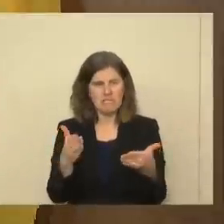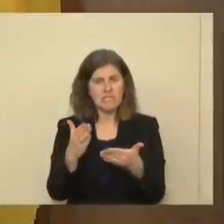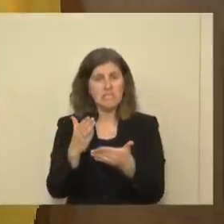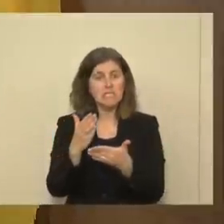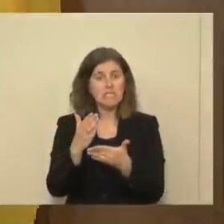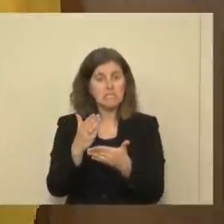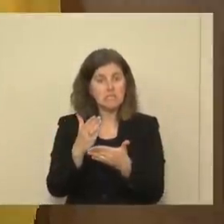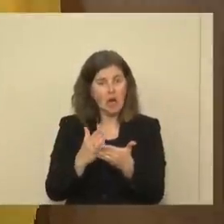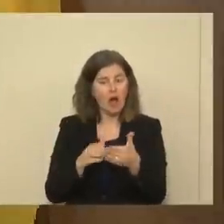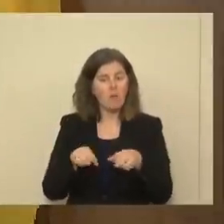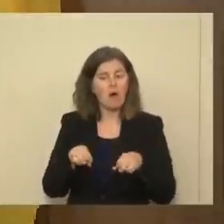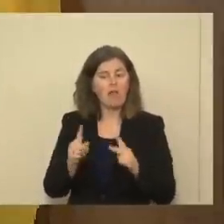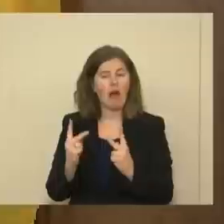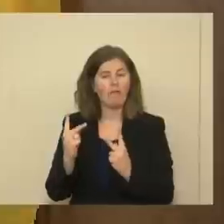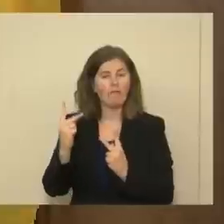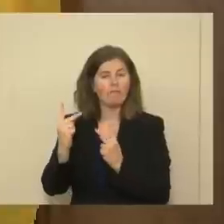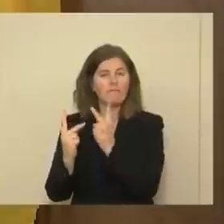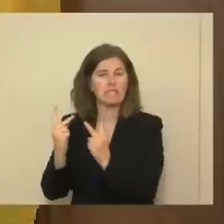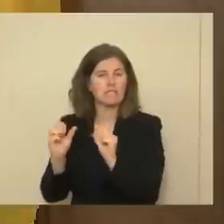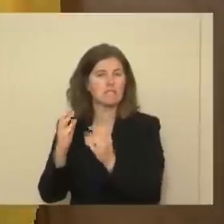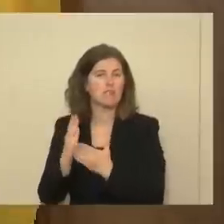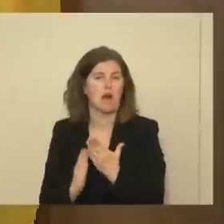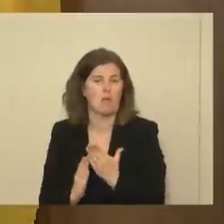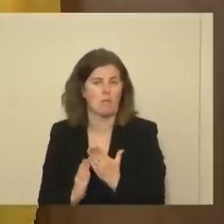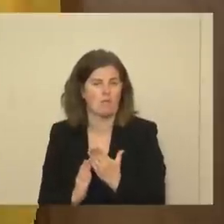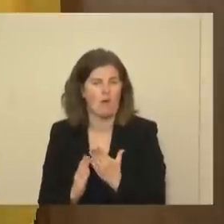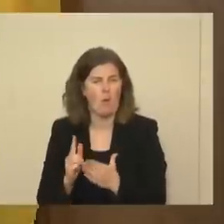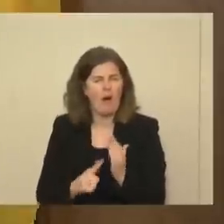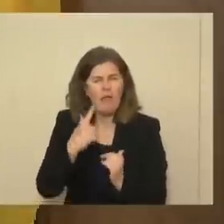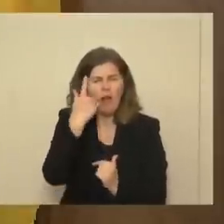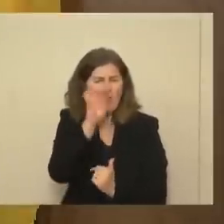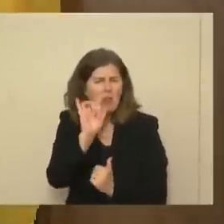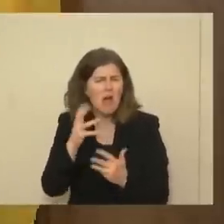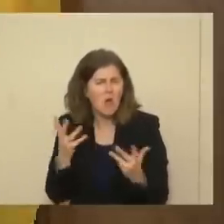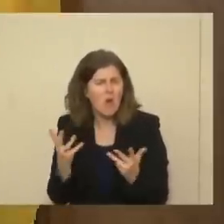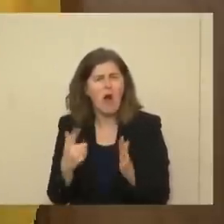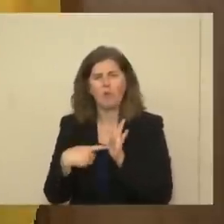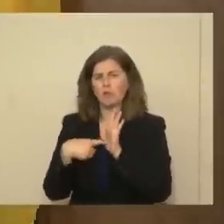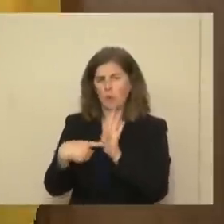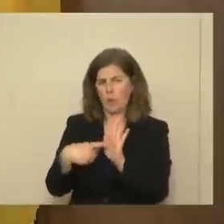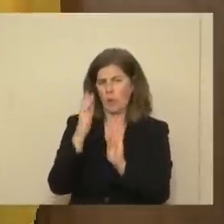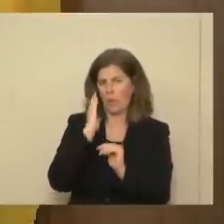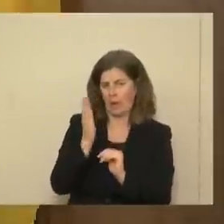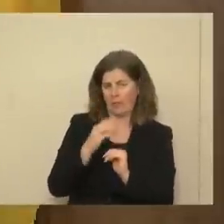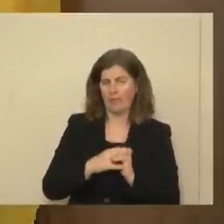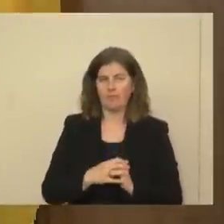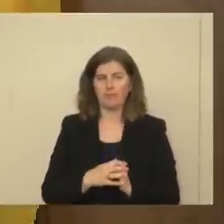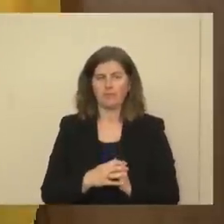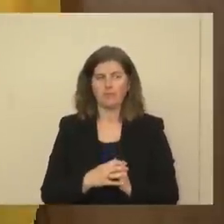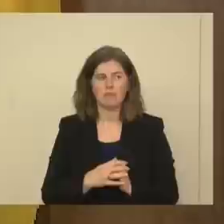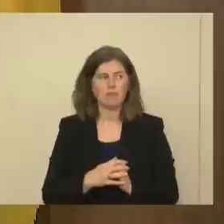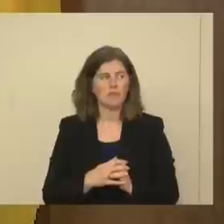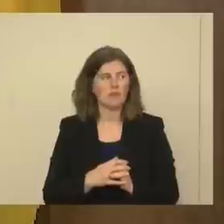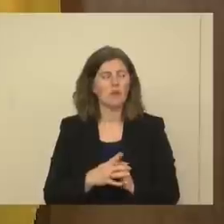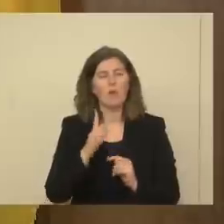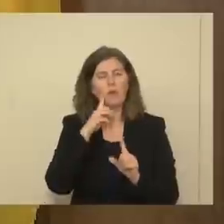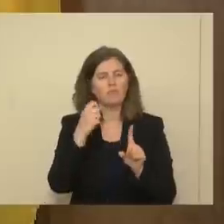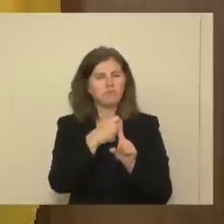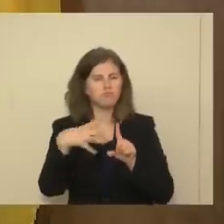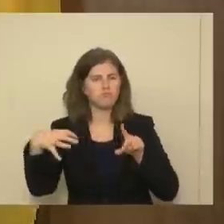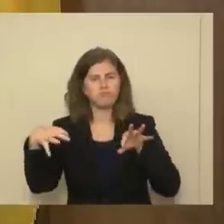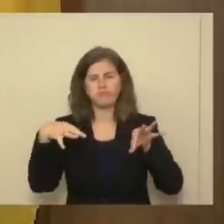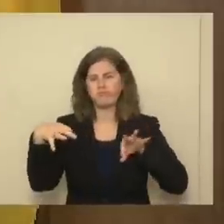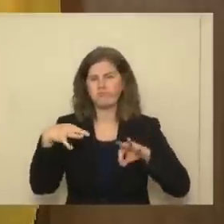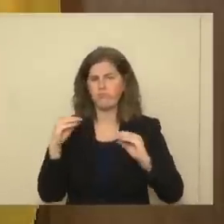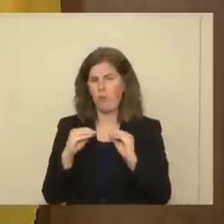visits. And so we want to show you what that looks like after those decisions, and you should expect us to talk to you more about it,